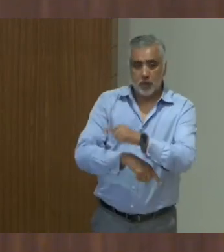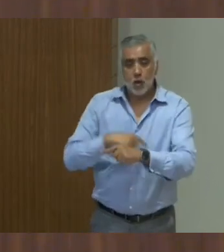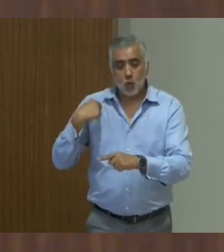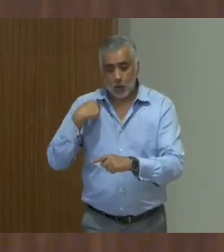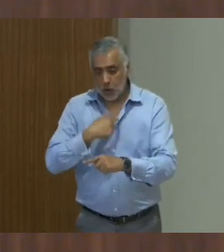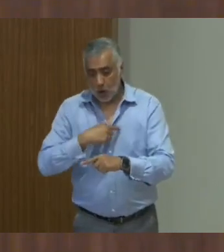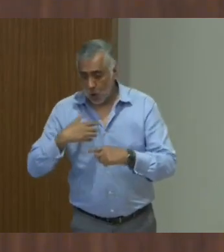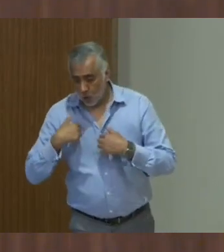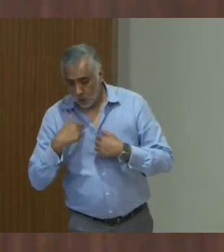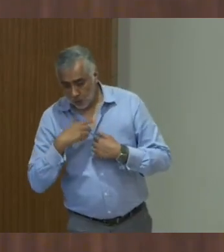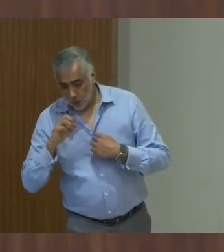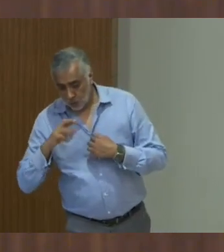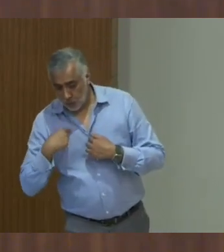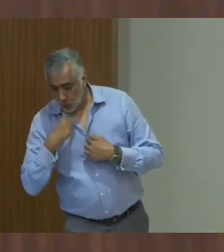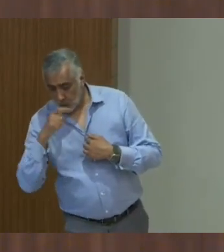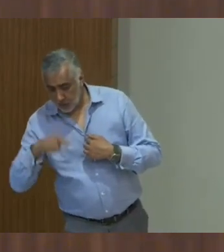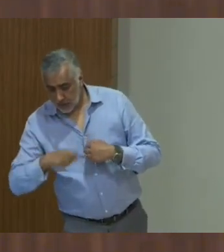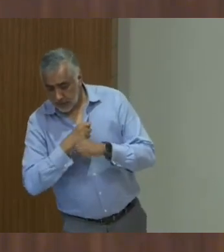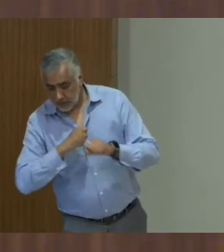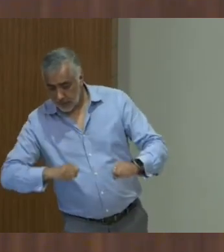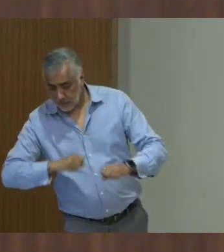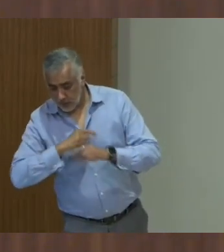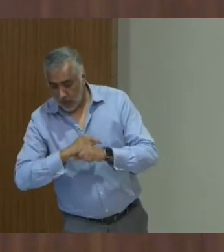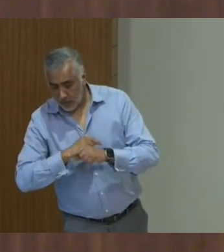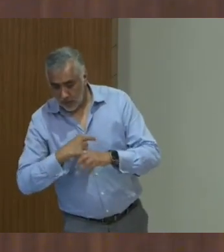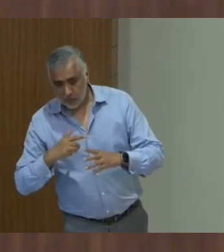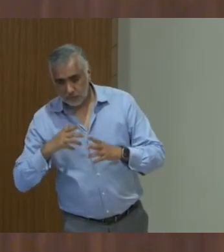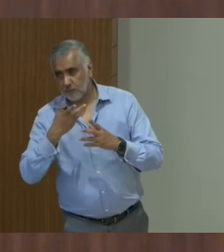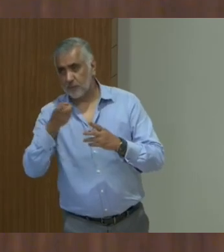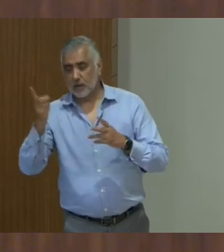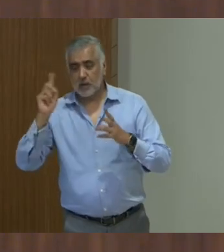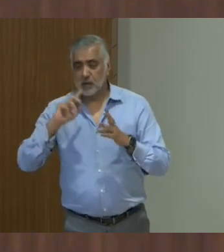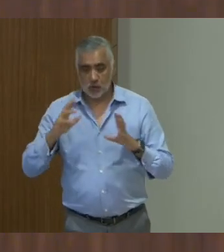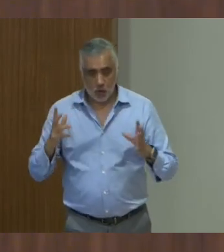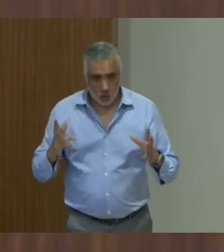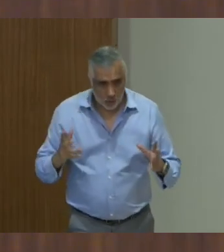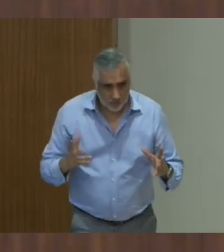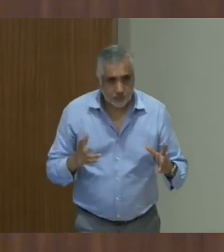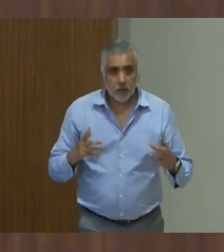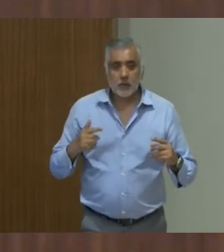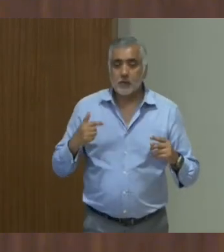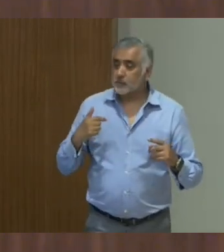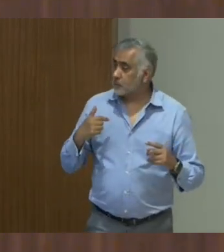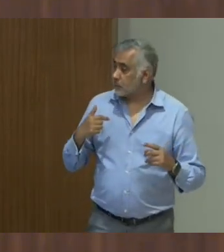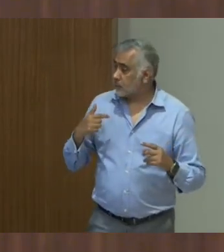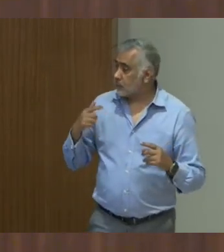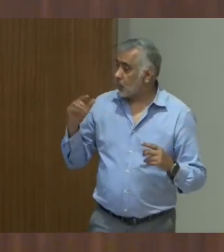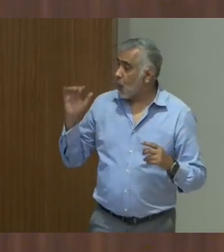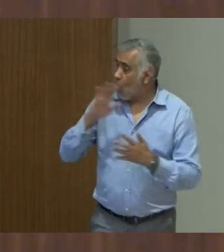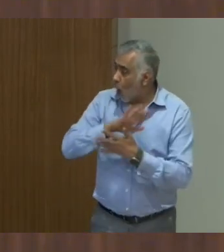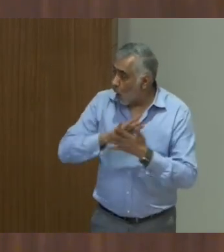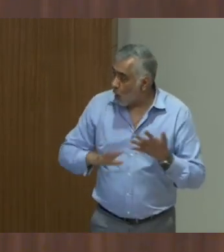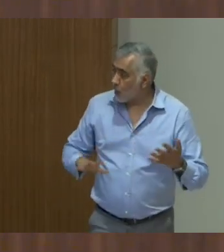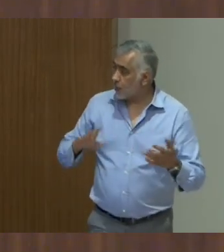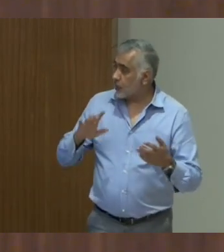We don't need safety guidelines. To complacency, we have specific organ, uh, arrangements in place. And all this was,